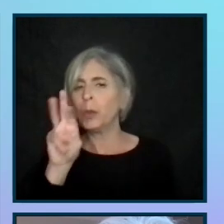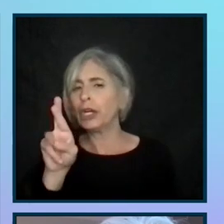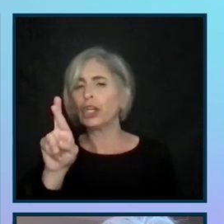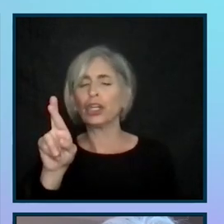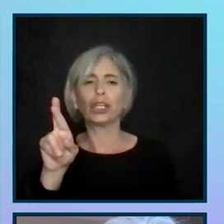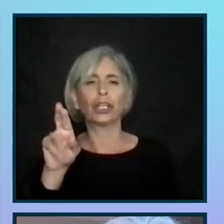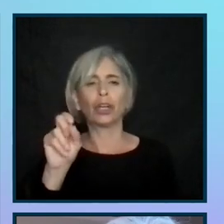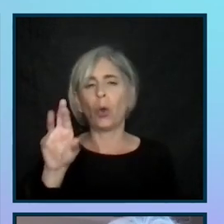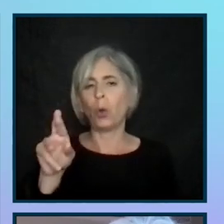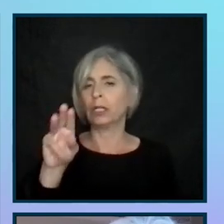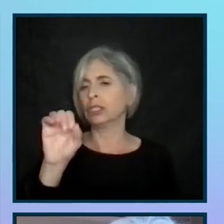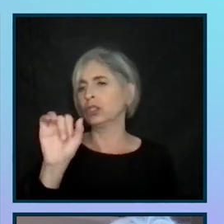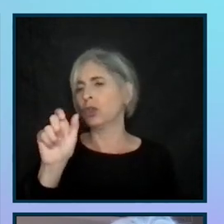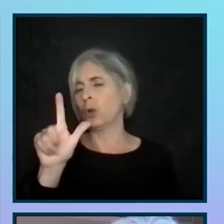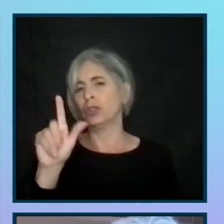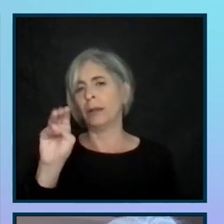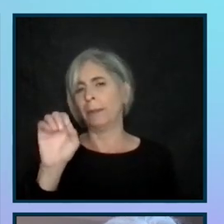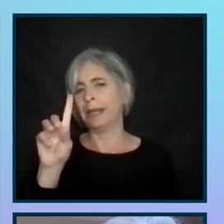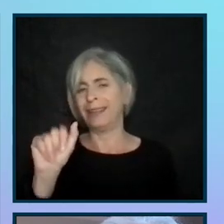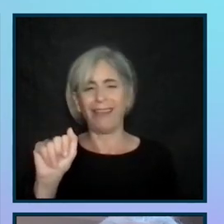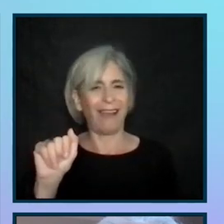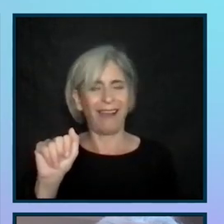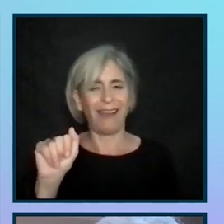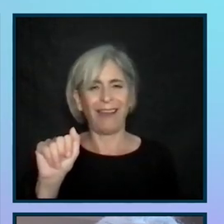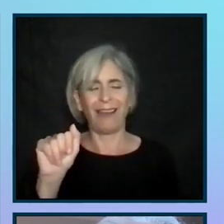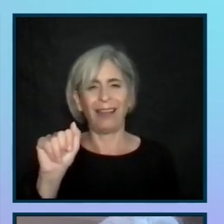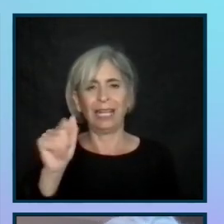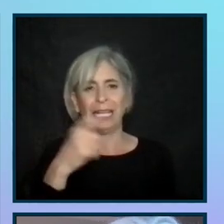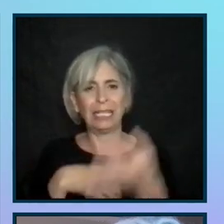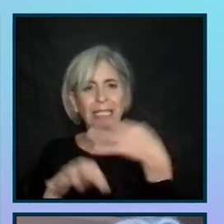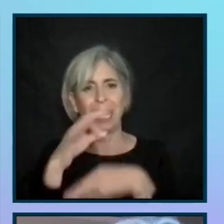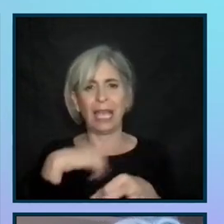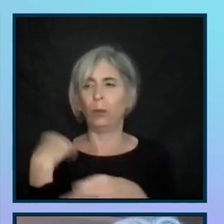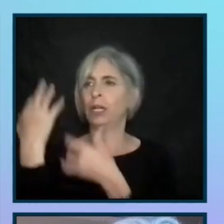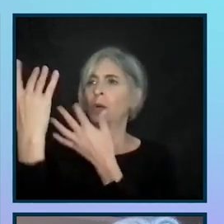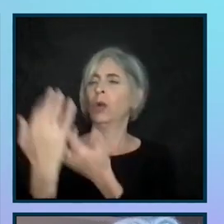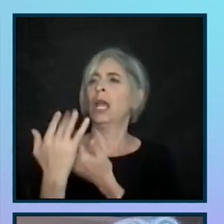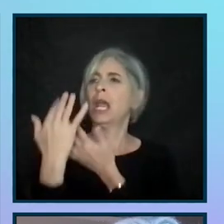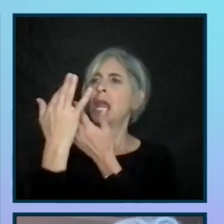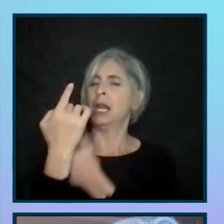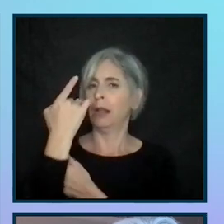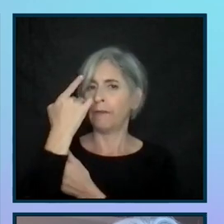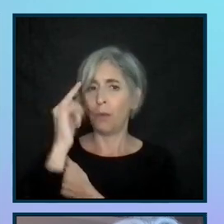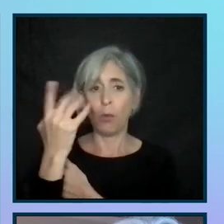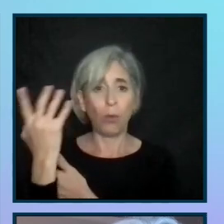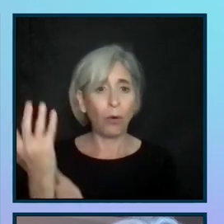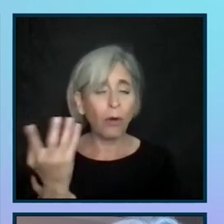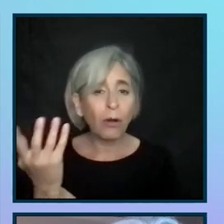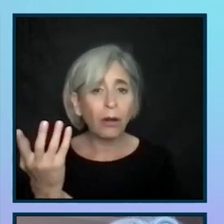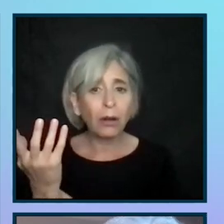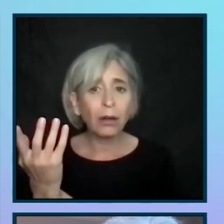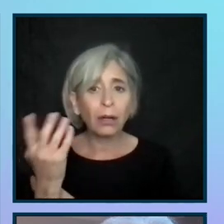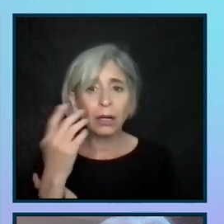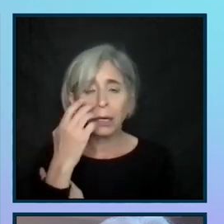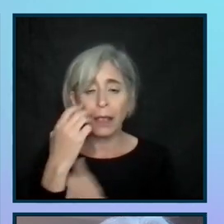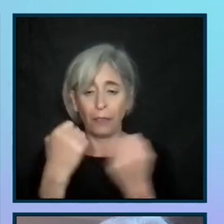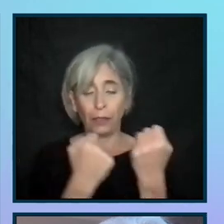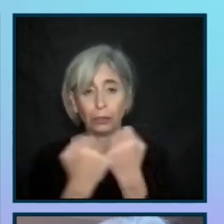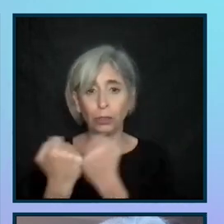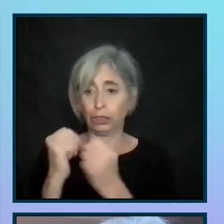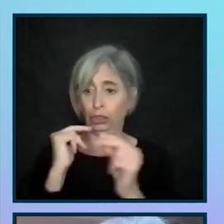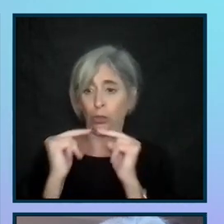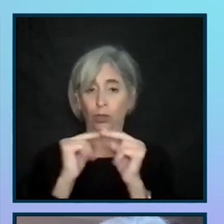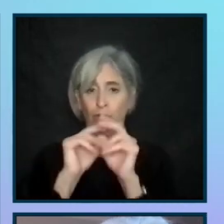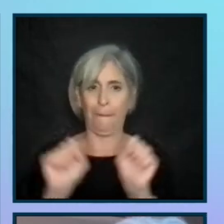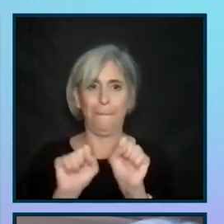on social media. And instead, we're waiting for the structured negotiation